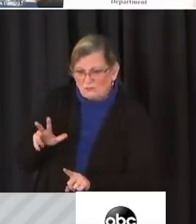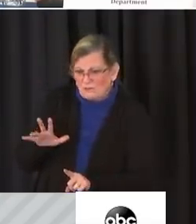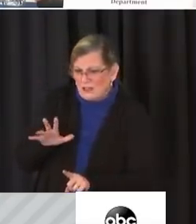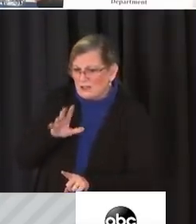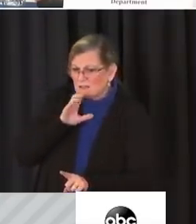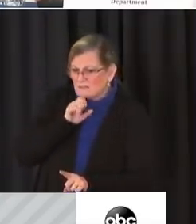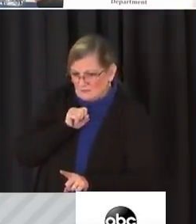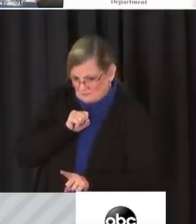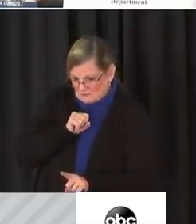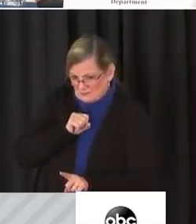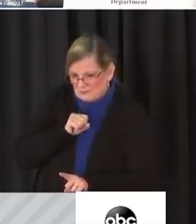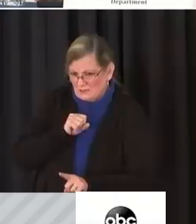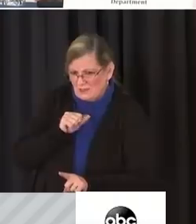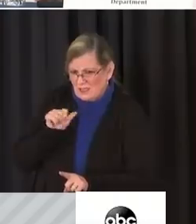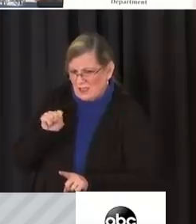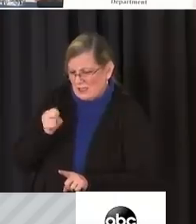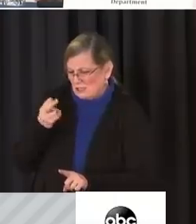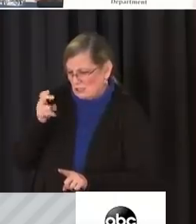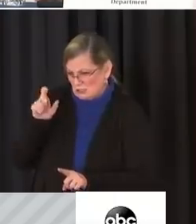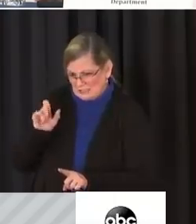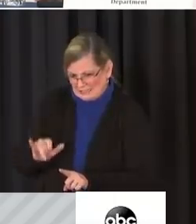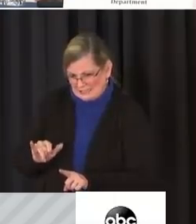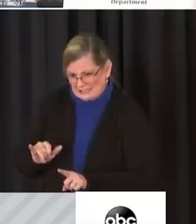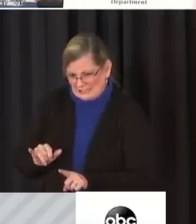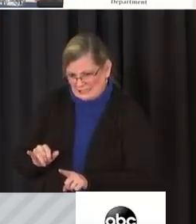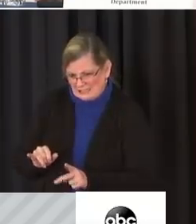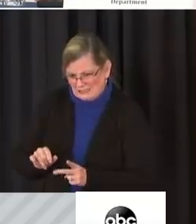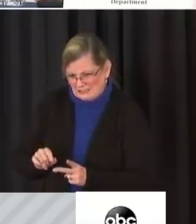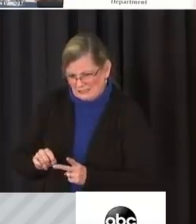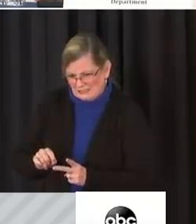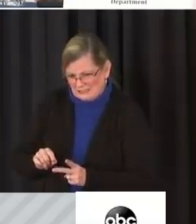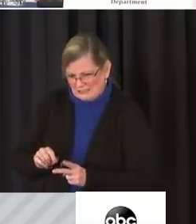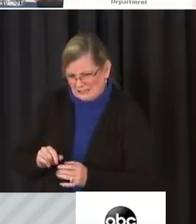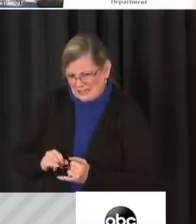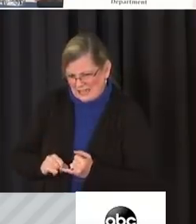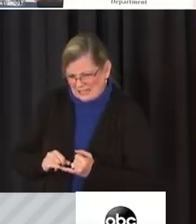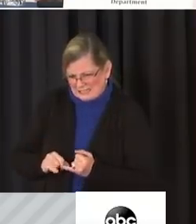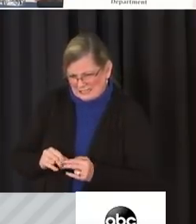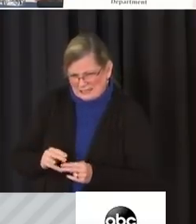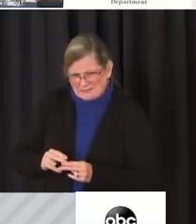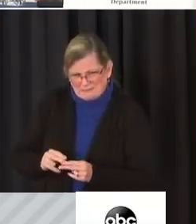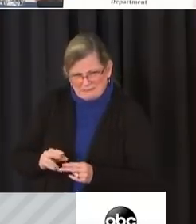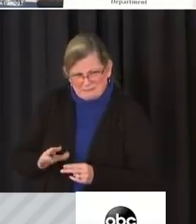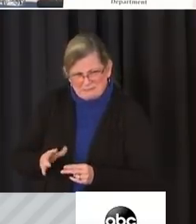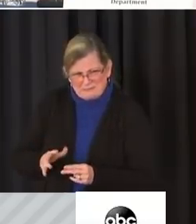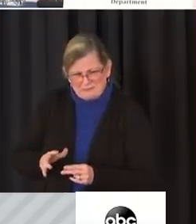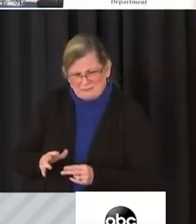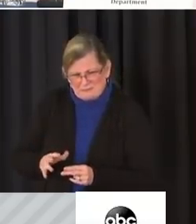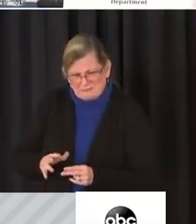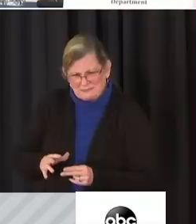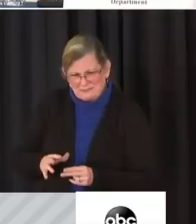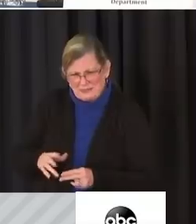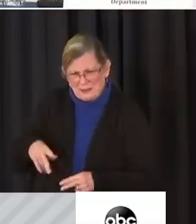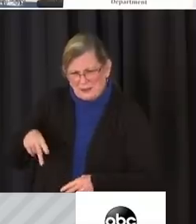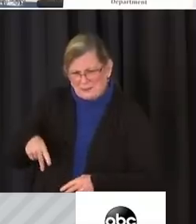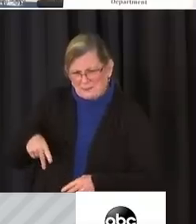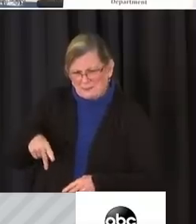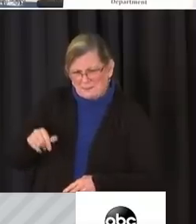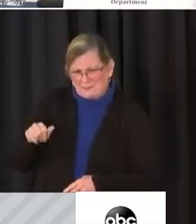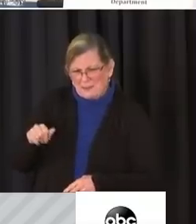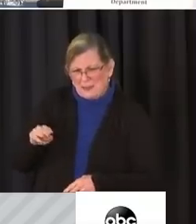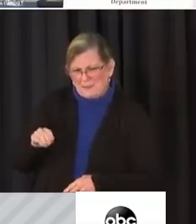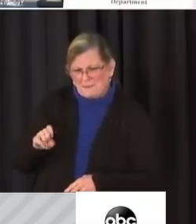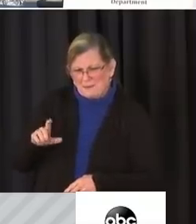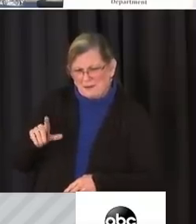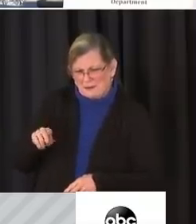Ashley Pometen, Ashley, also known as